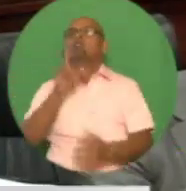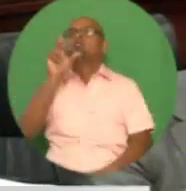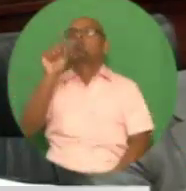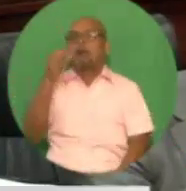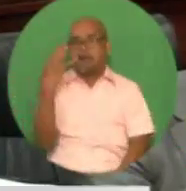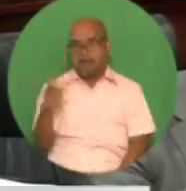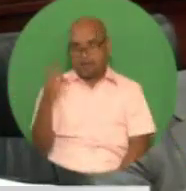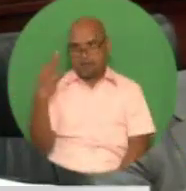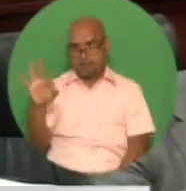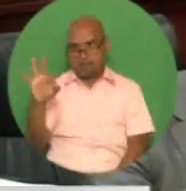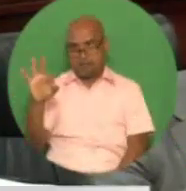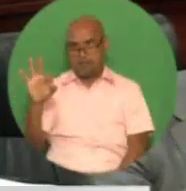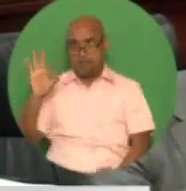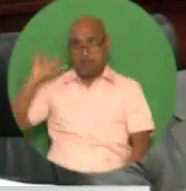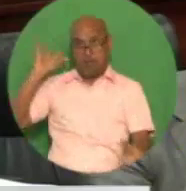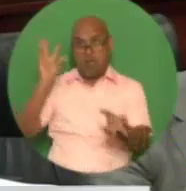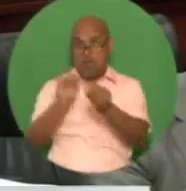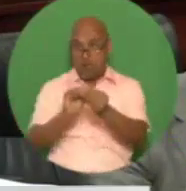year 2019.